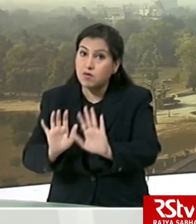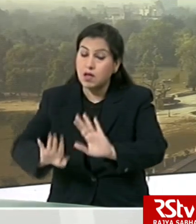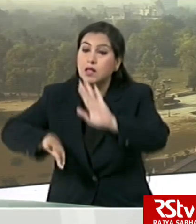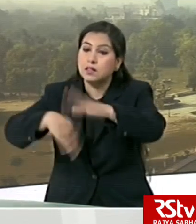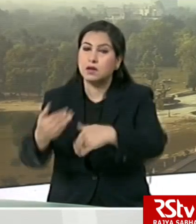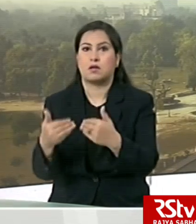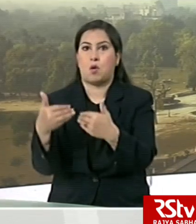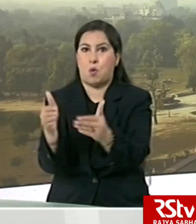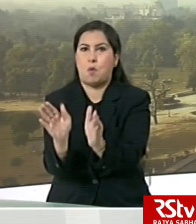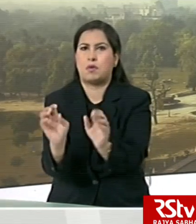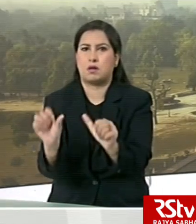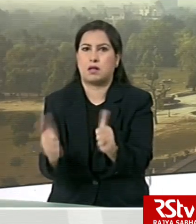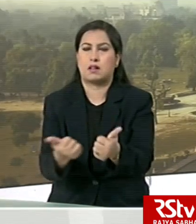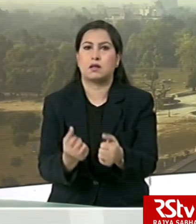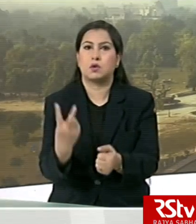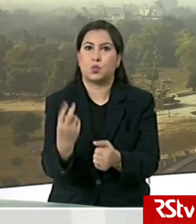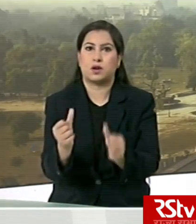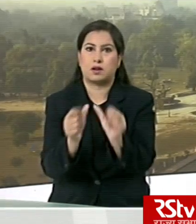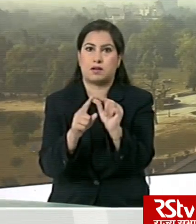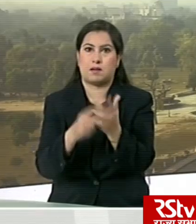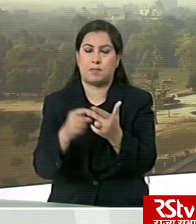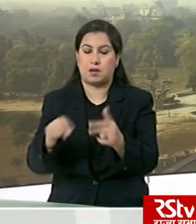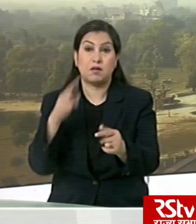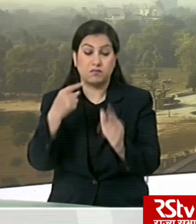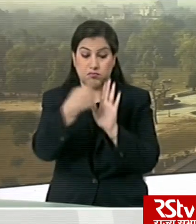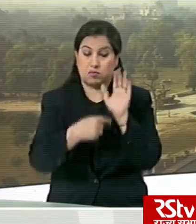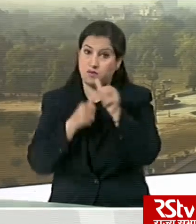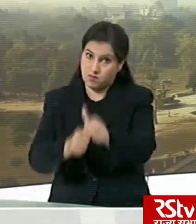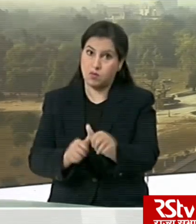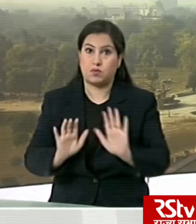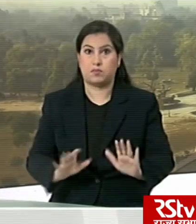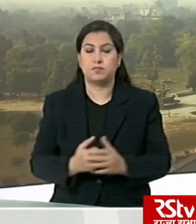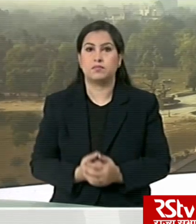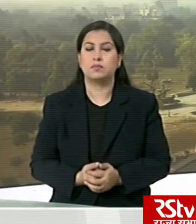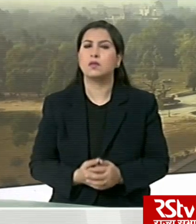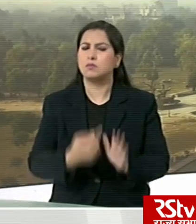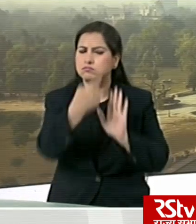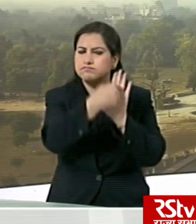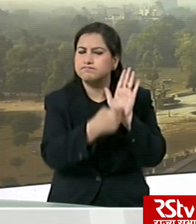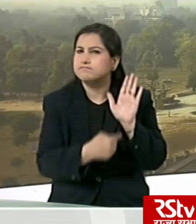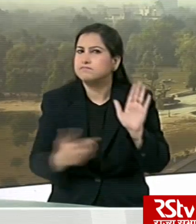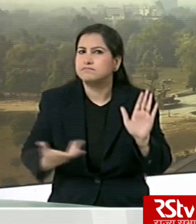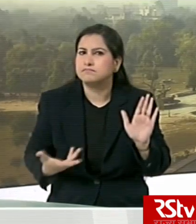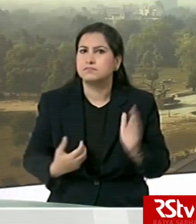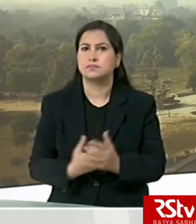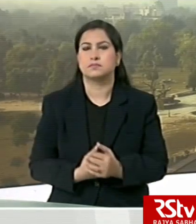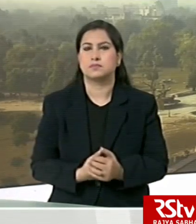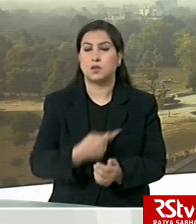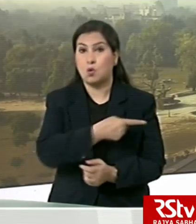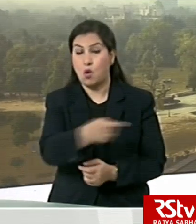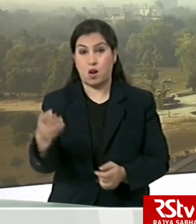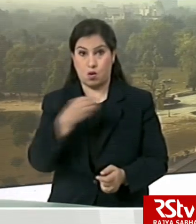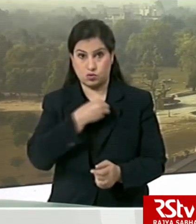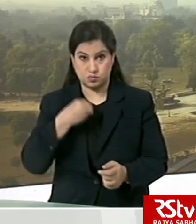if the lockdown is followed strictly. And that guidelines, in fact, mentions about the